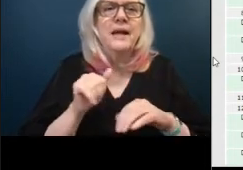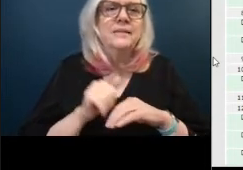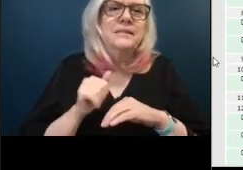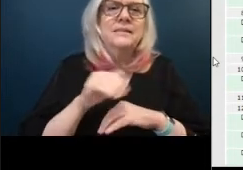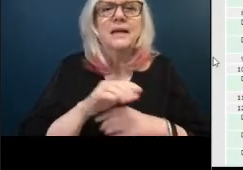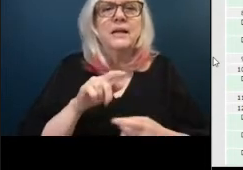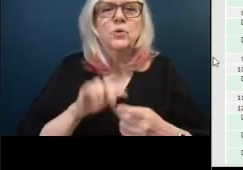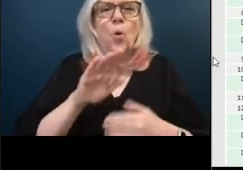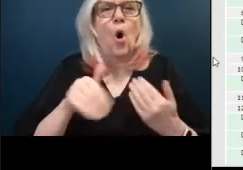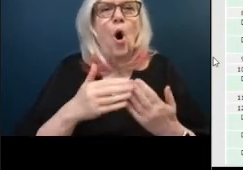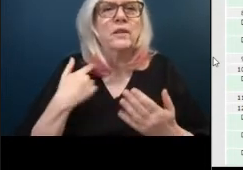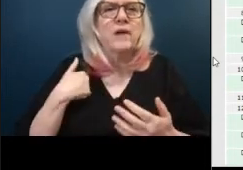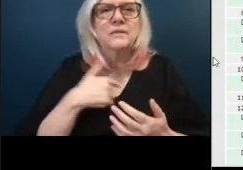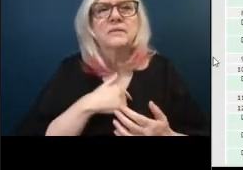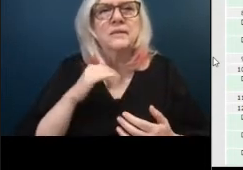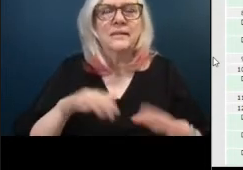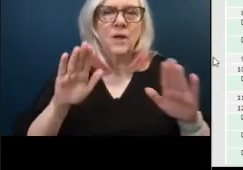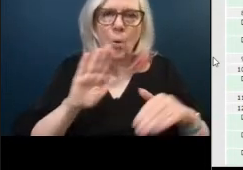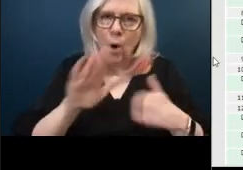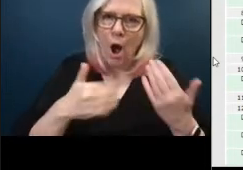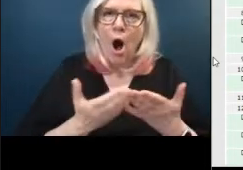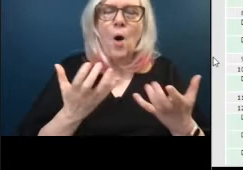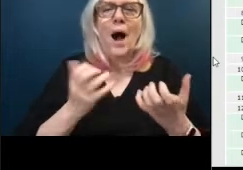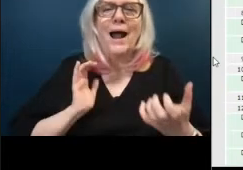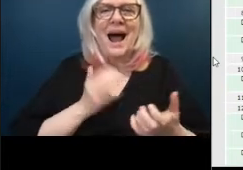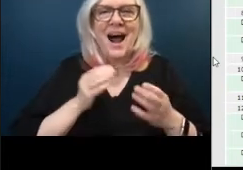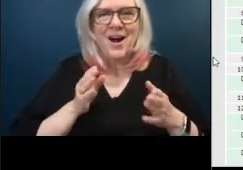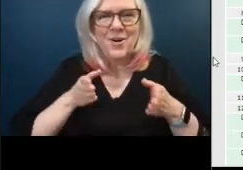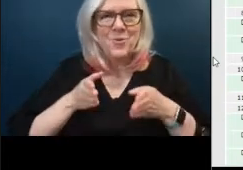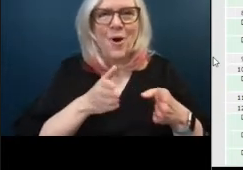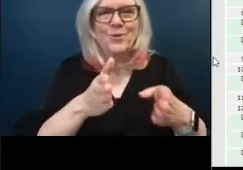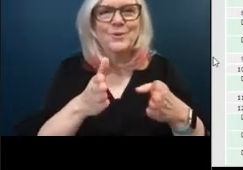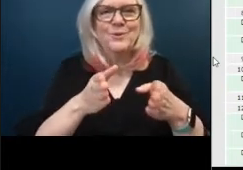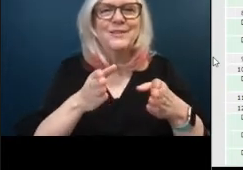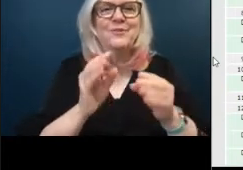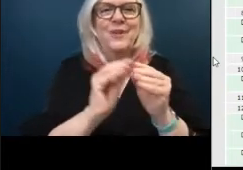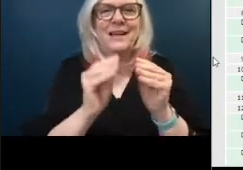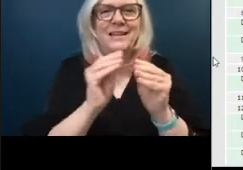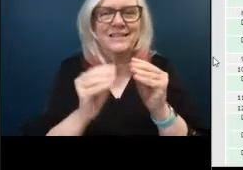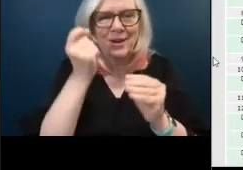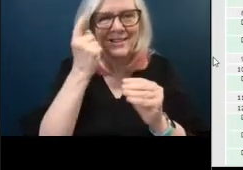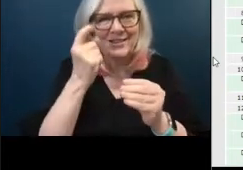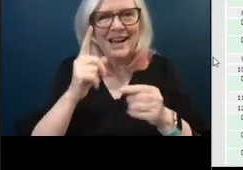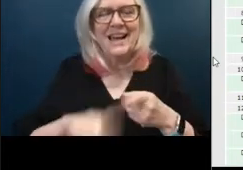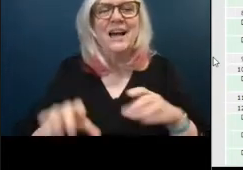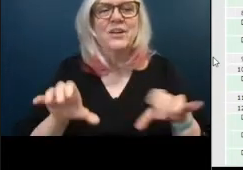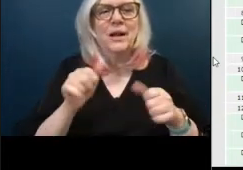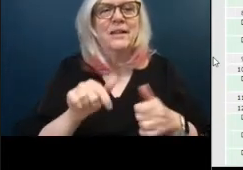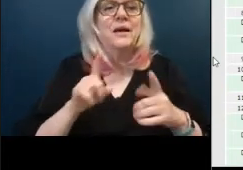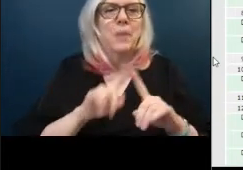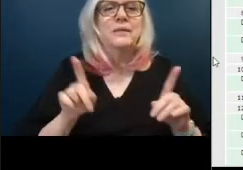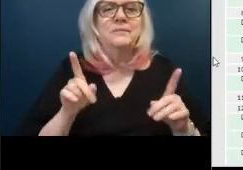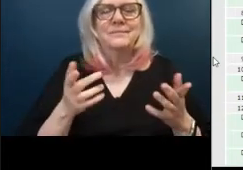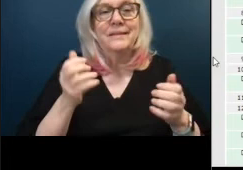we all want our roads fixed um we understand we can't do everything but you know this is something we can address for sure again absolutely